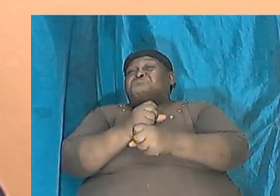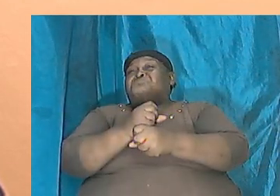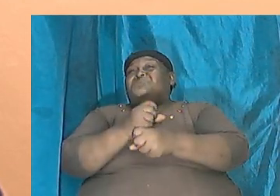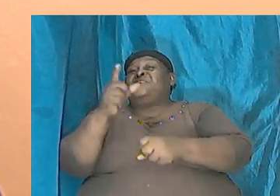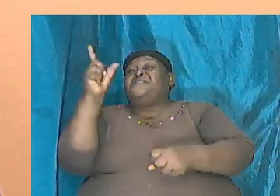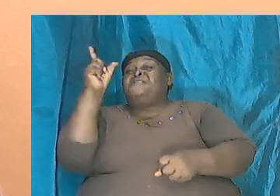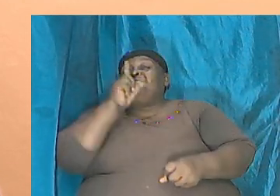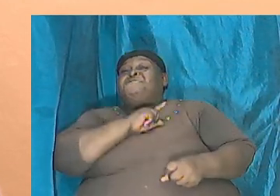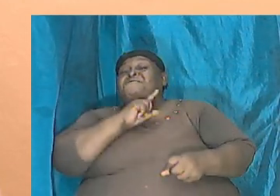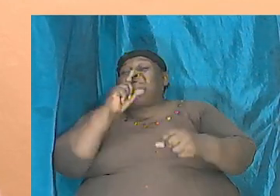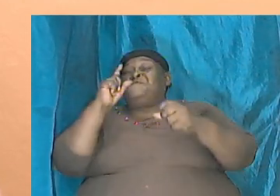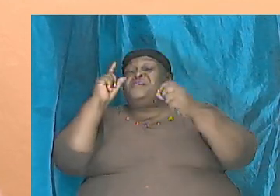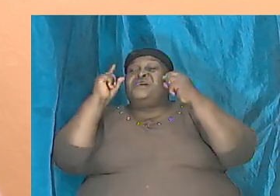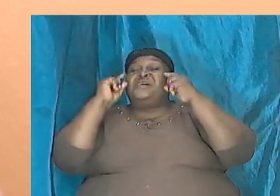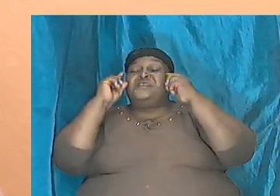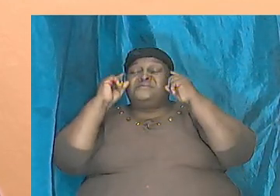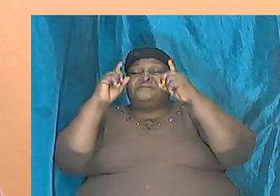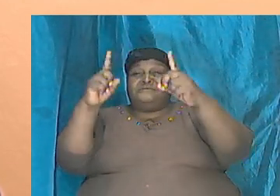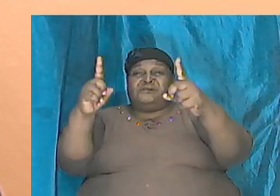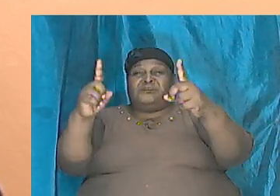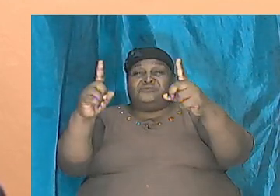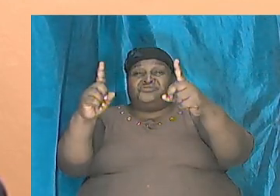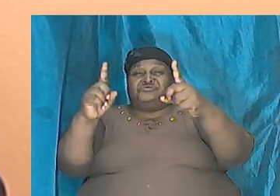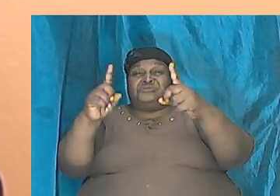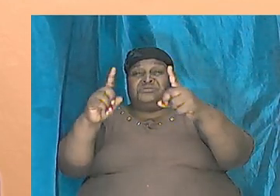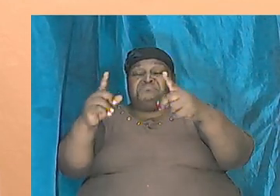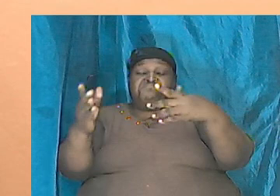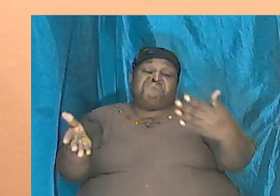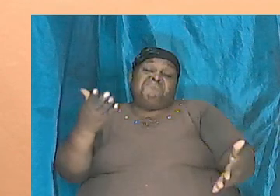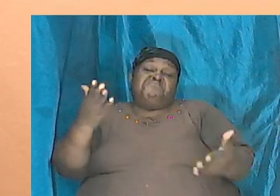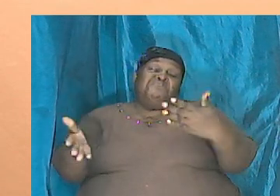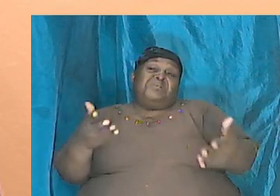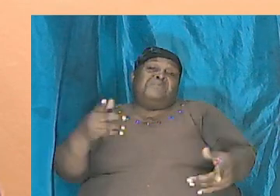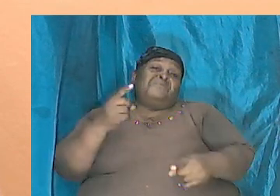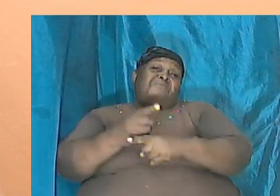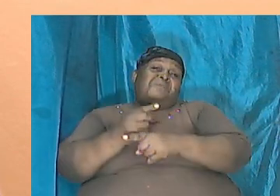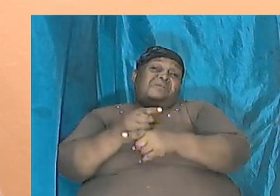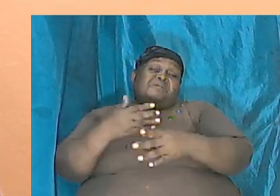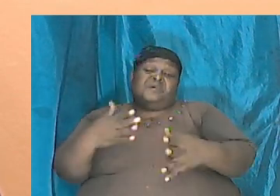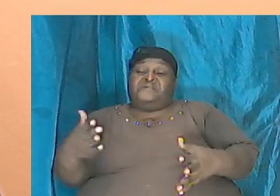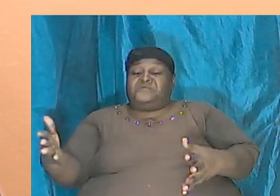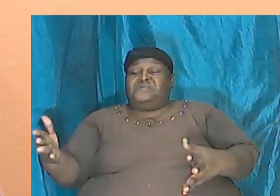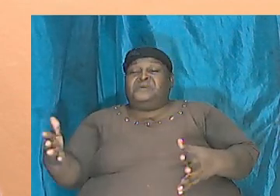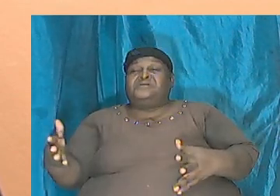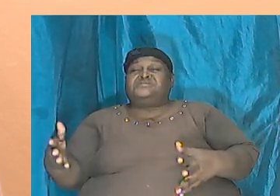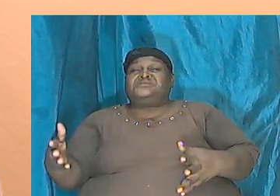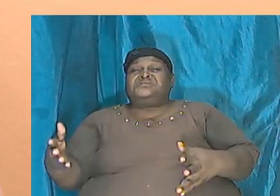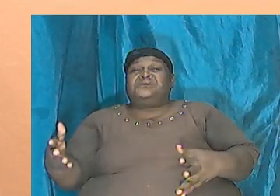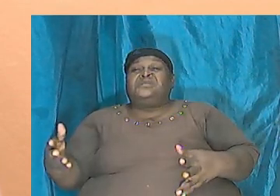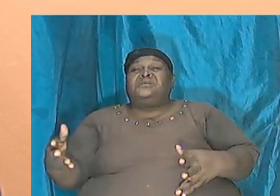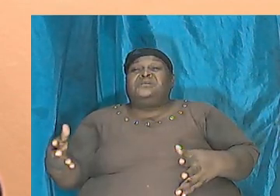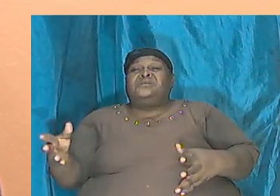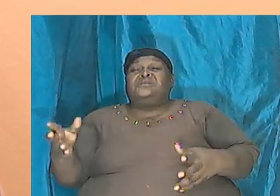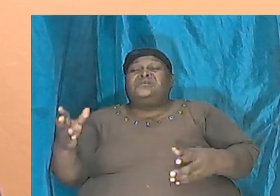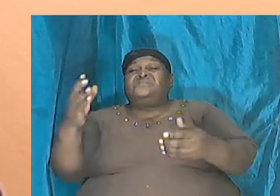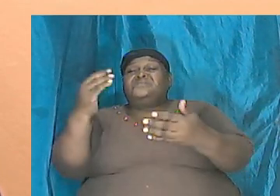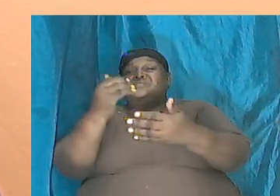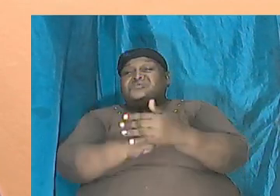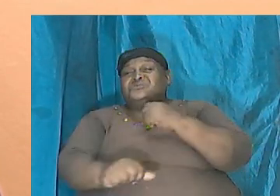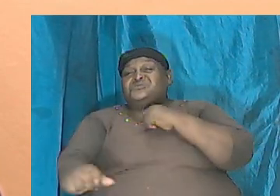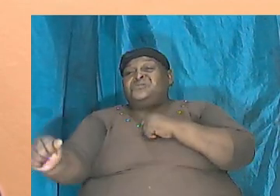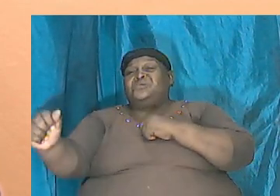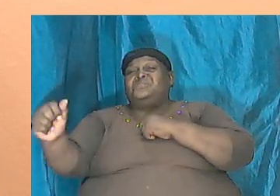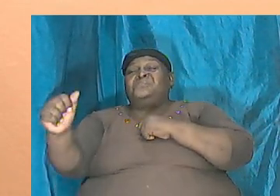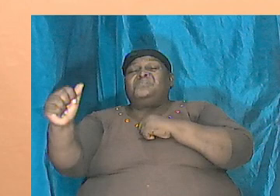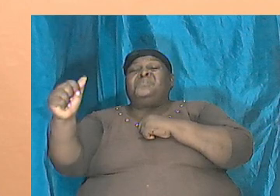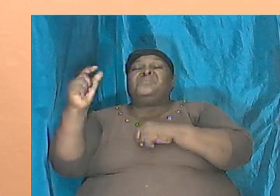are right and things might very well have emerged as a result of some process of evolution.